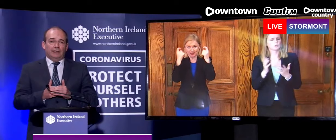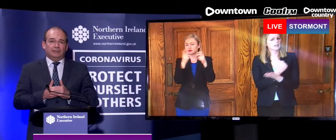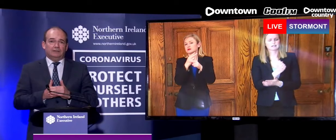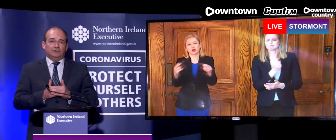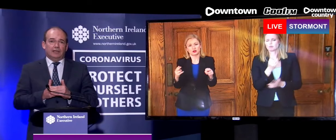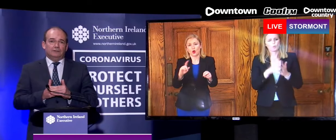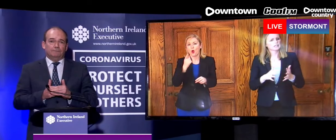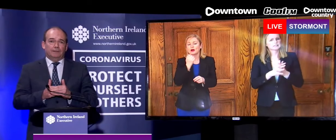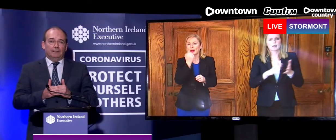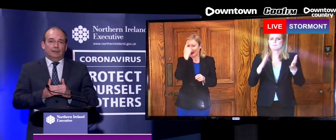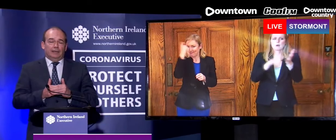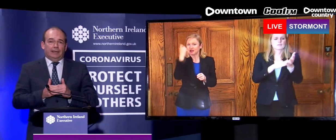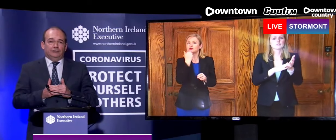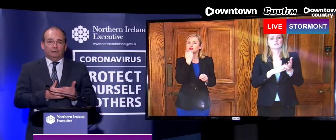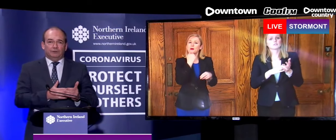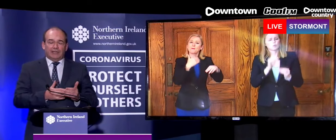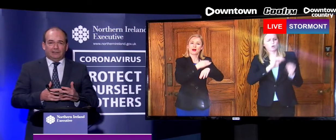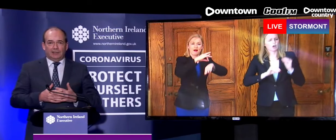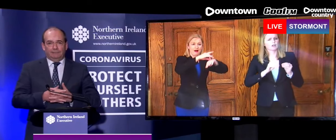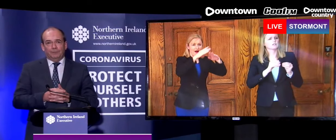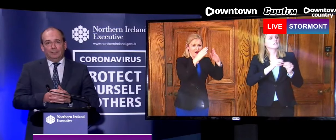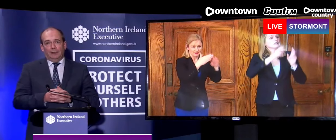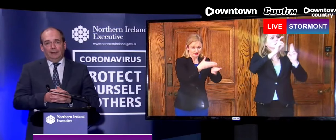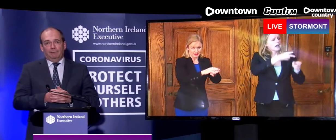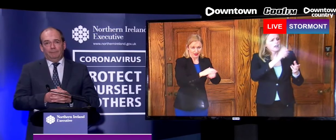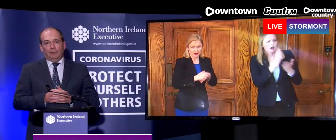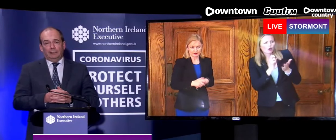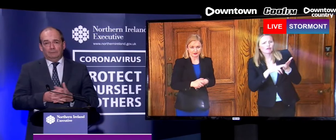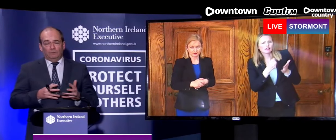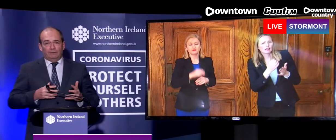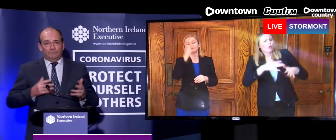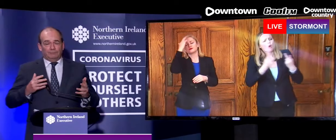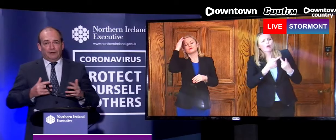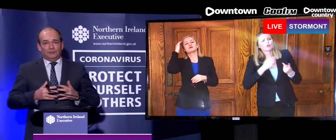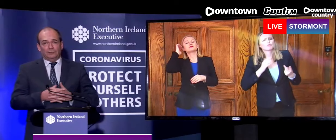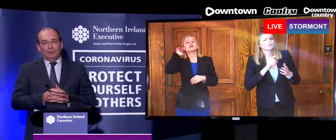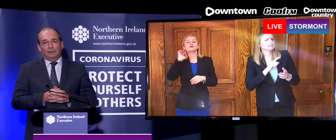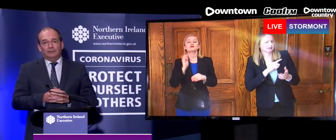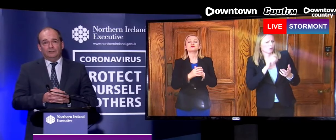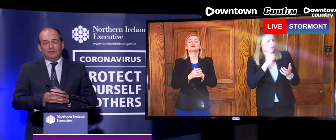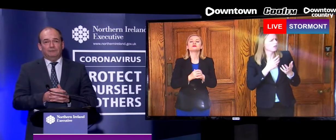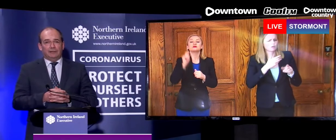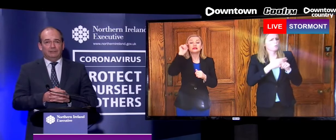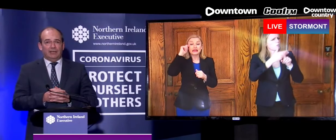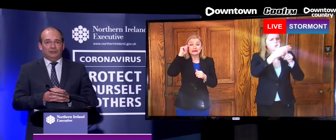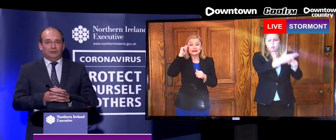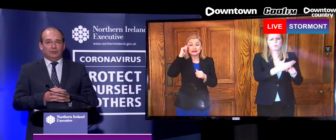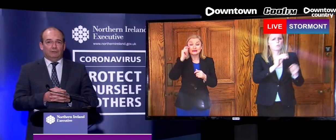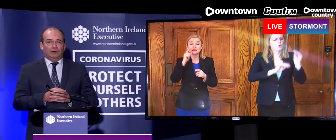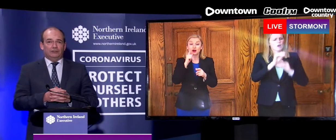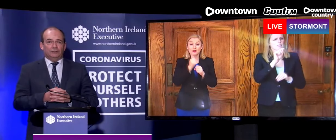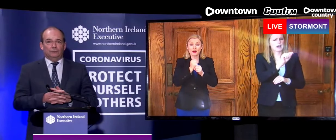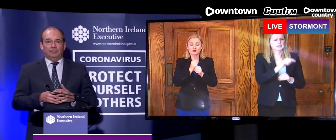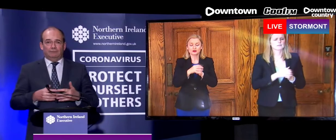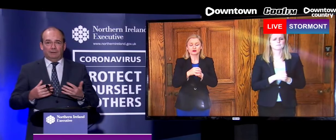around excess deaths. In terms of testing, we have and face significant limitations